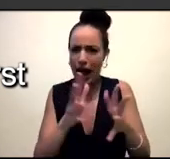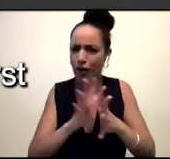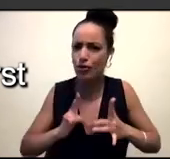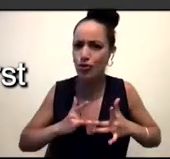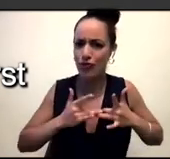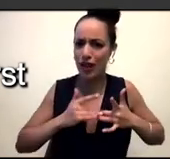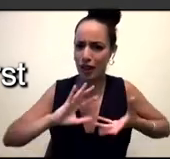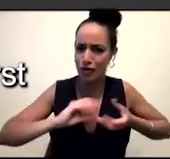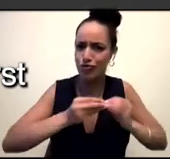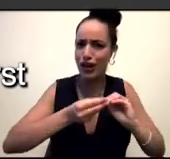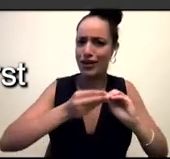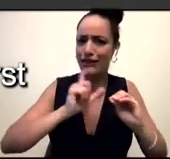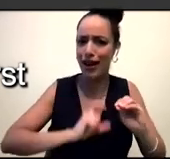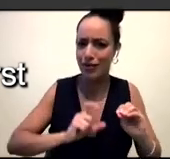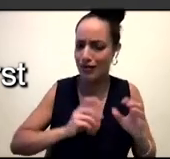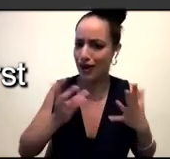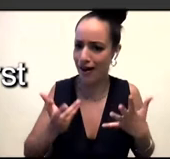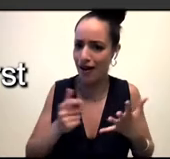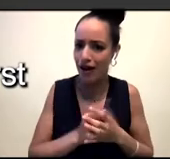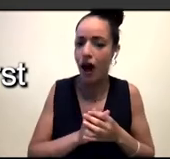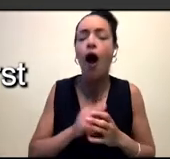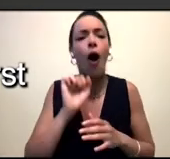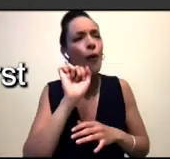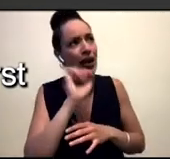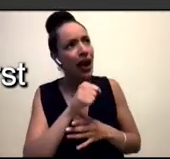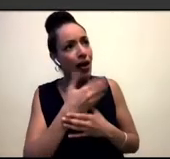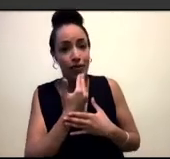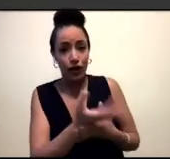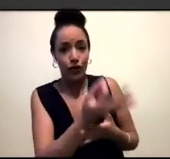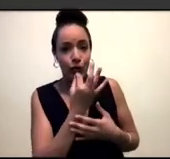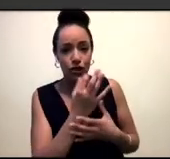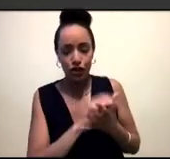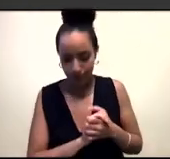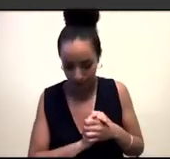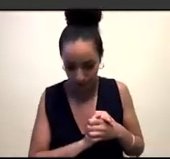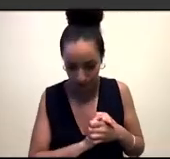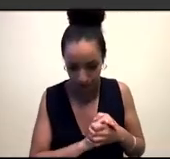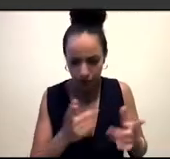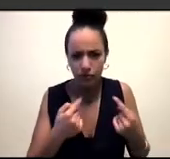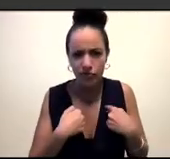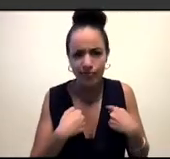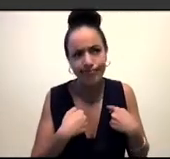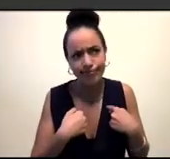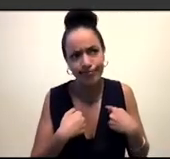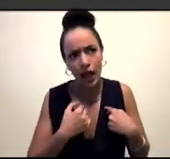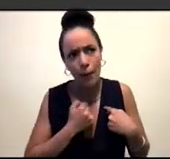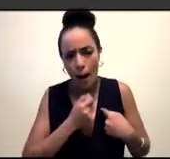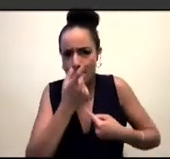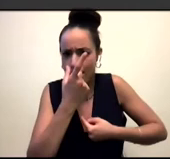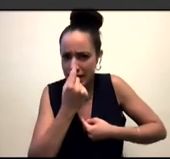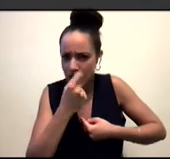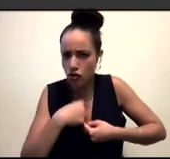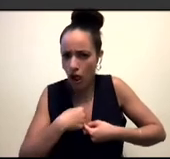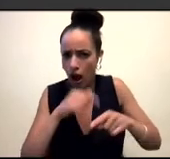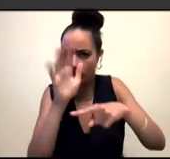Yeah, cool, thanks for the questions. I suppose the first thing about the possibility, what is it, you know, being a screenwriter, what does it hold for me? Well,